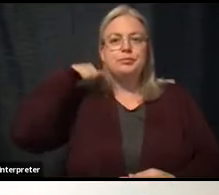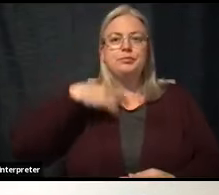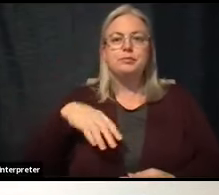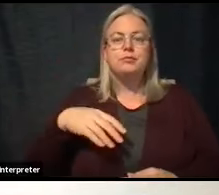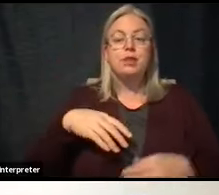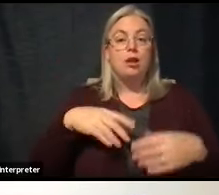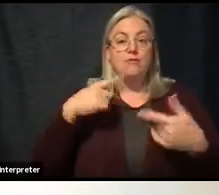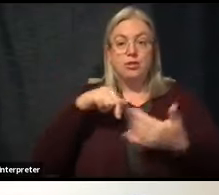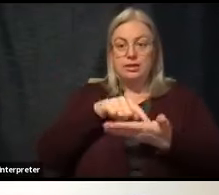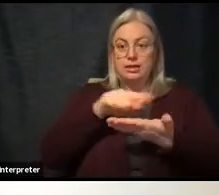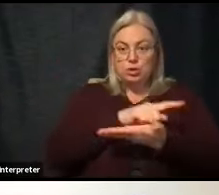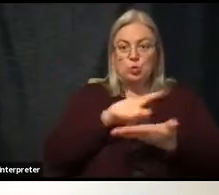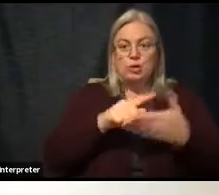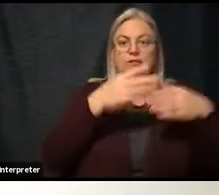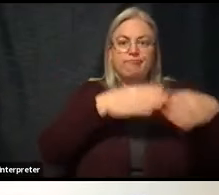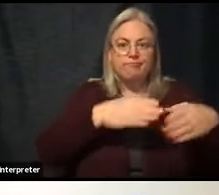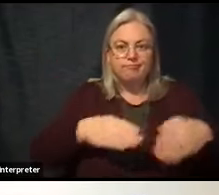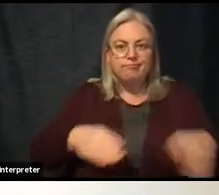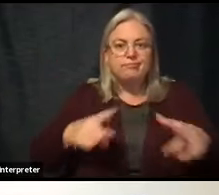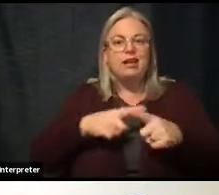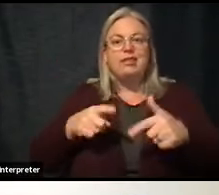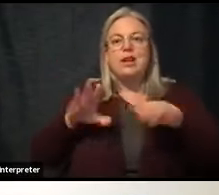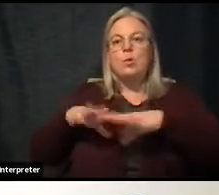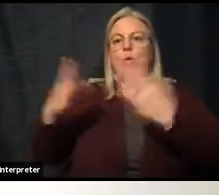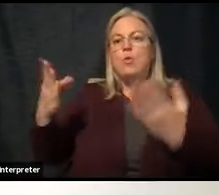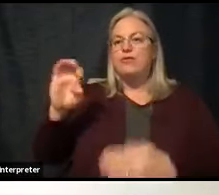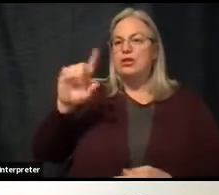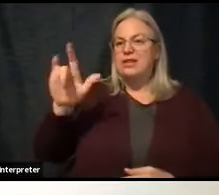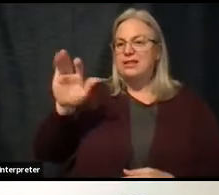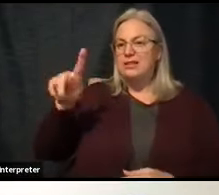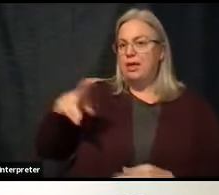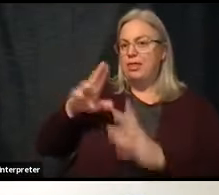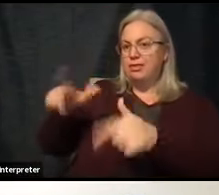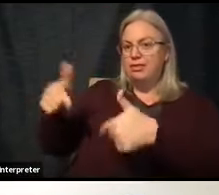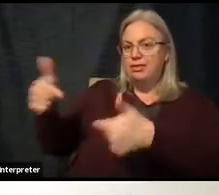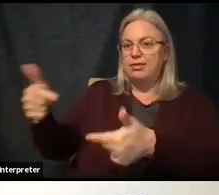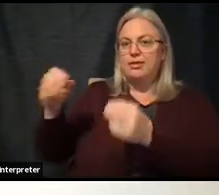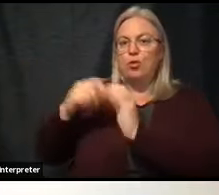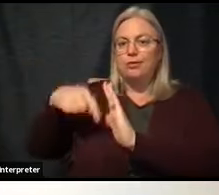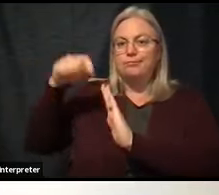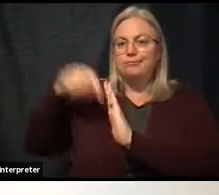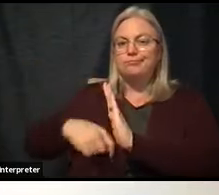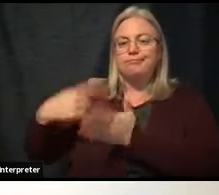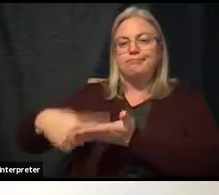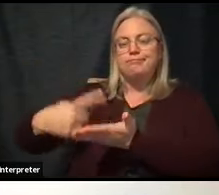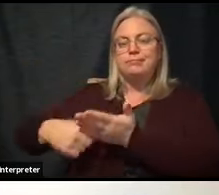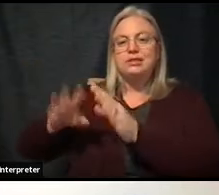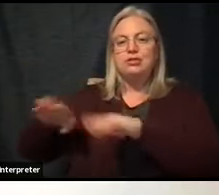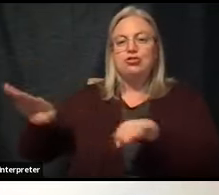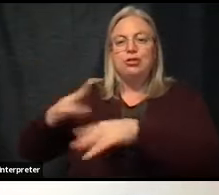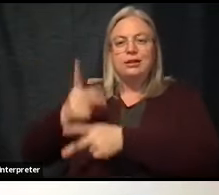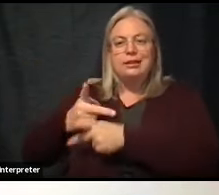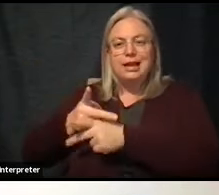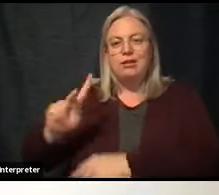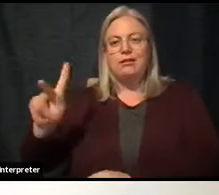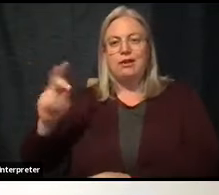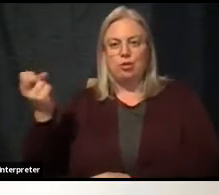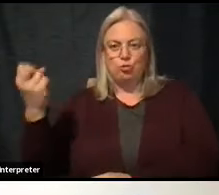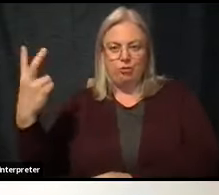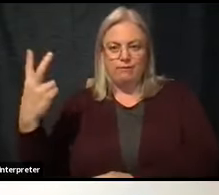breakdown for the week. And then I'll invite Elizabeth to kind of dive deeper into child care and K through 12.